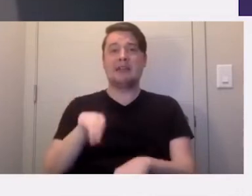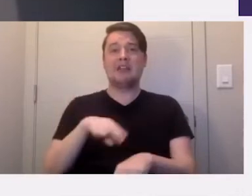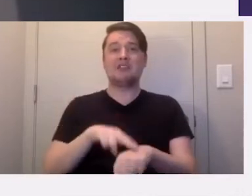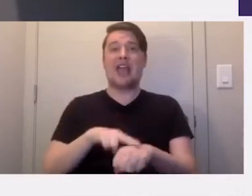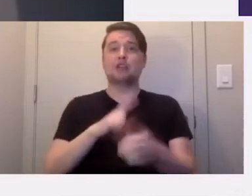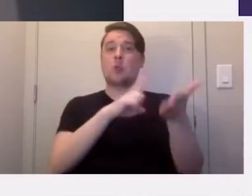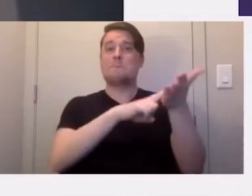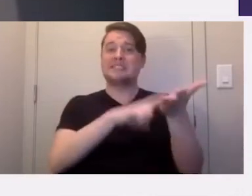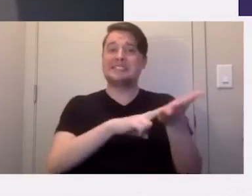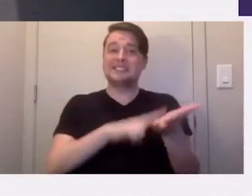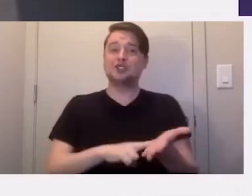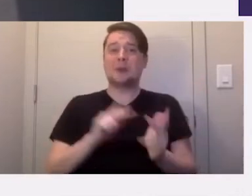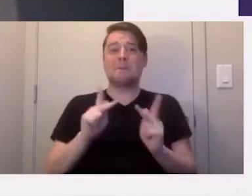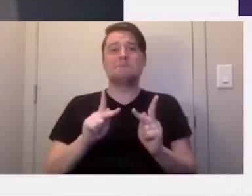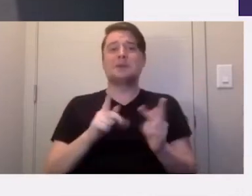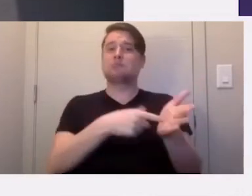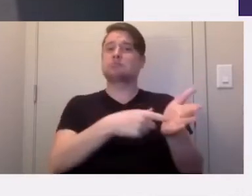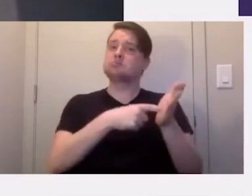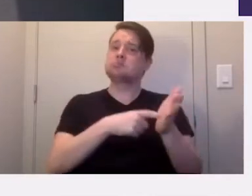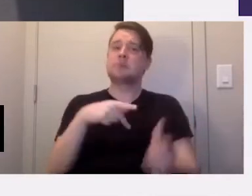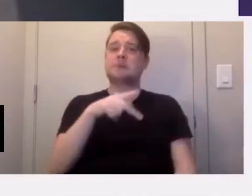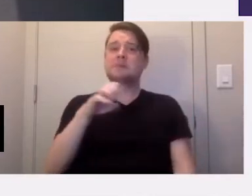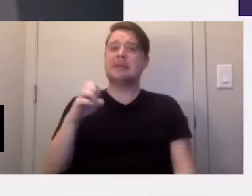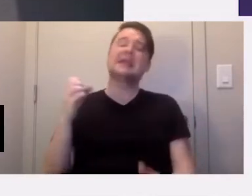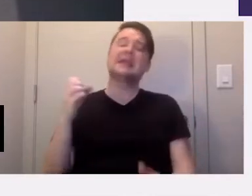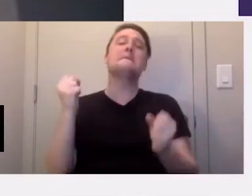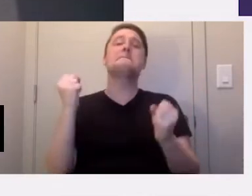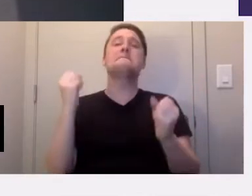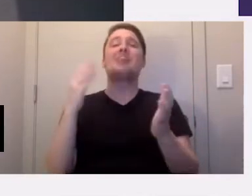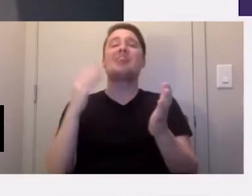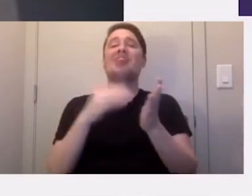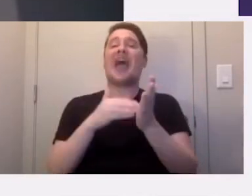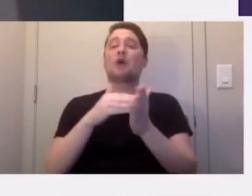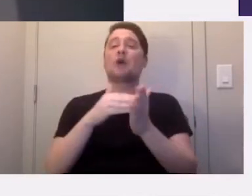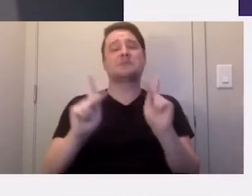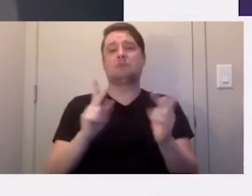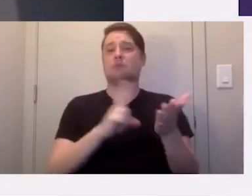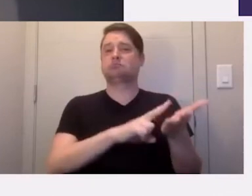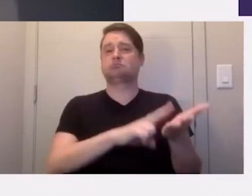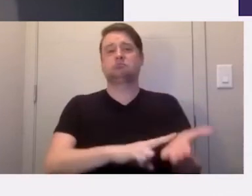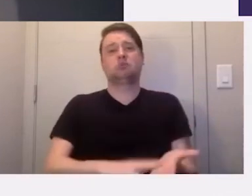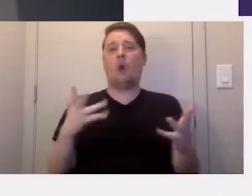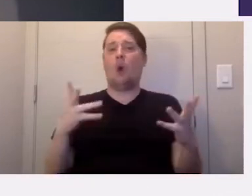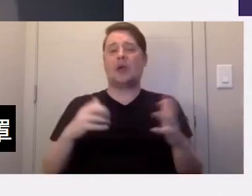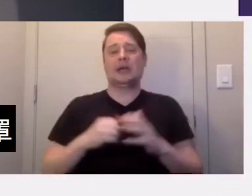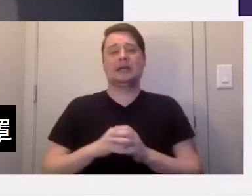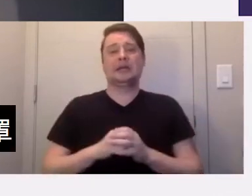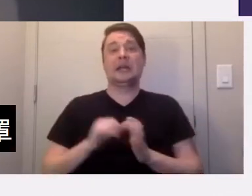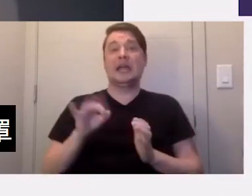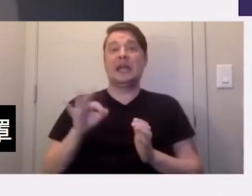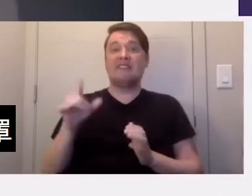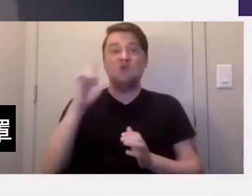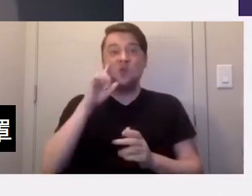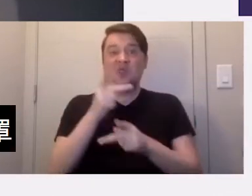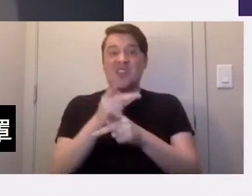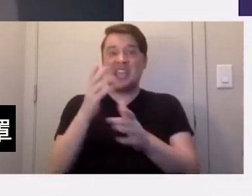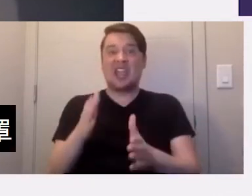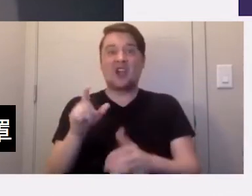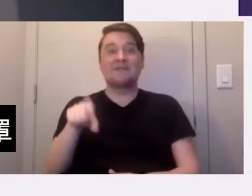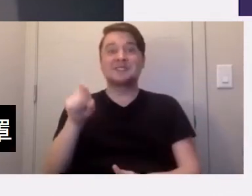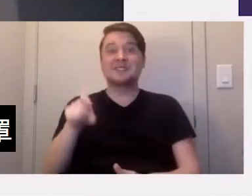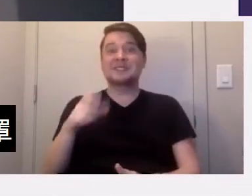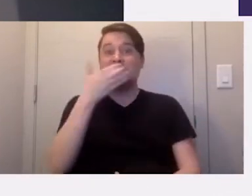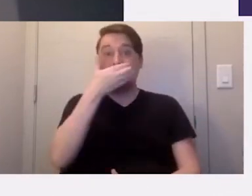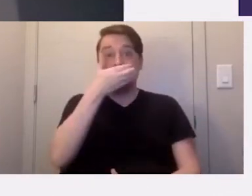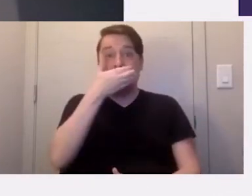demanding PPE that thousands of healthcare workers have already signed on to. If you think caregivers need to have